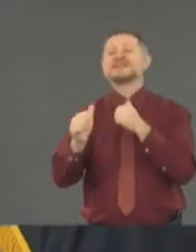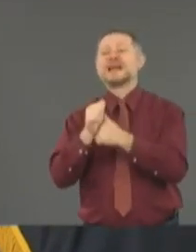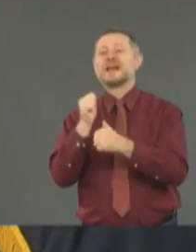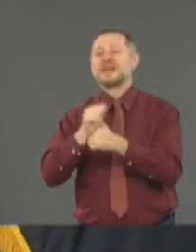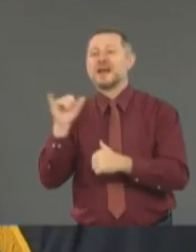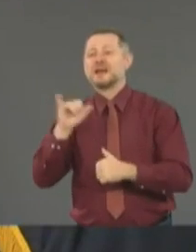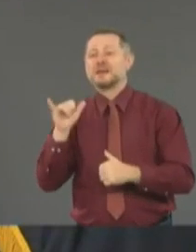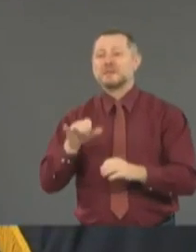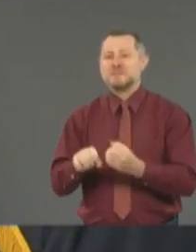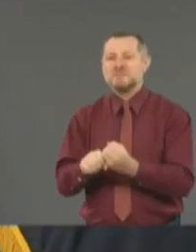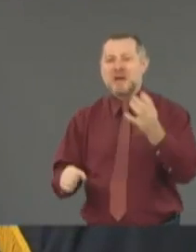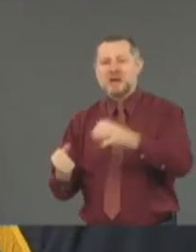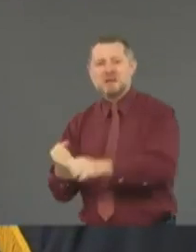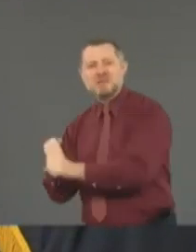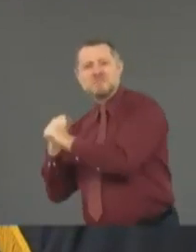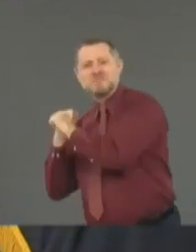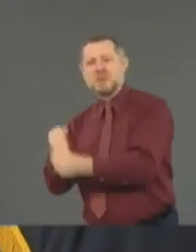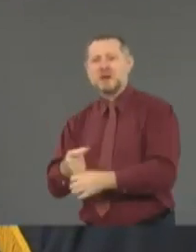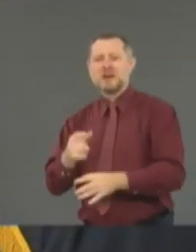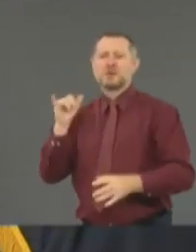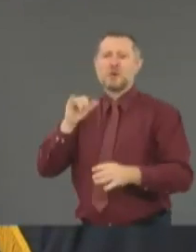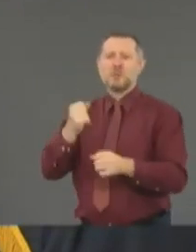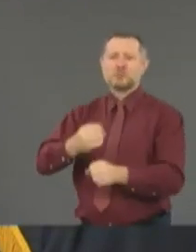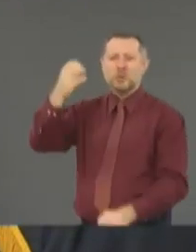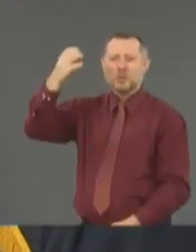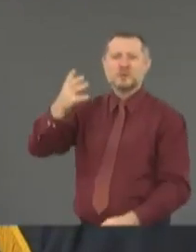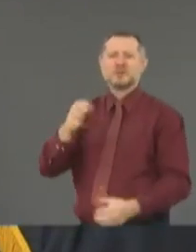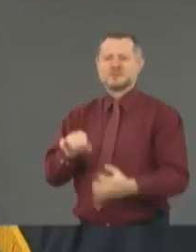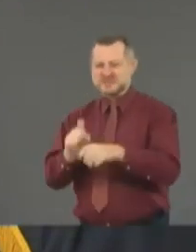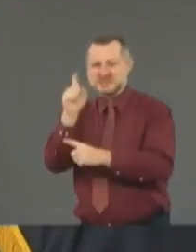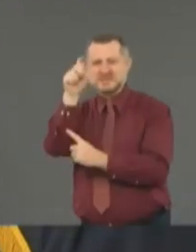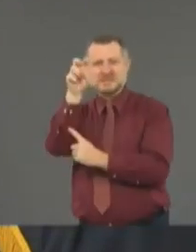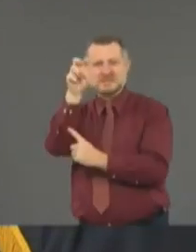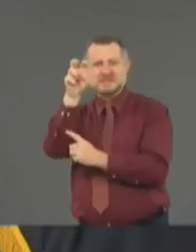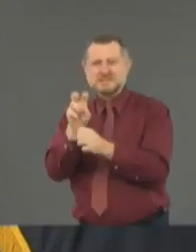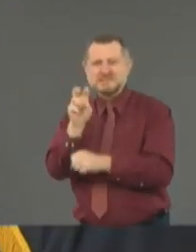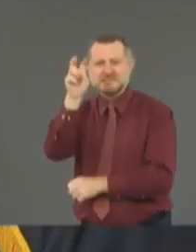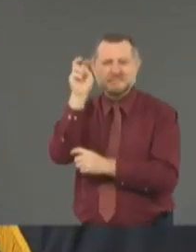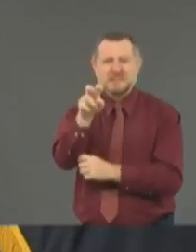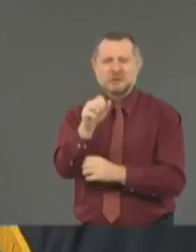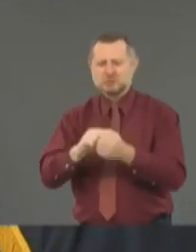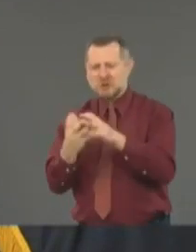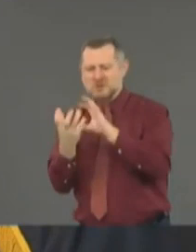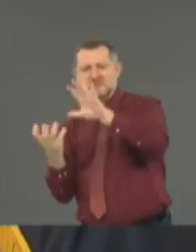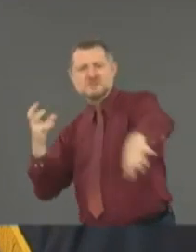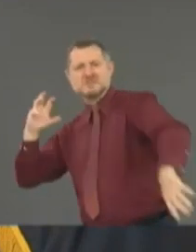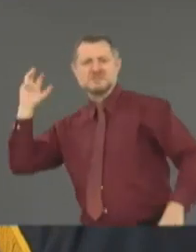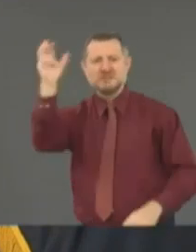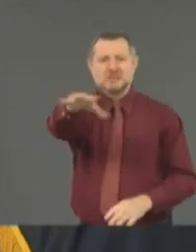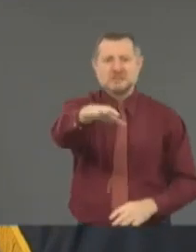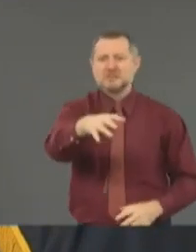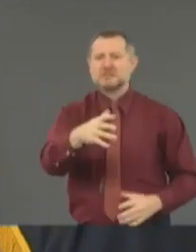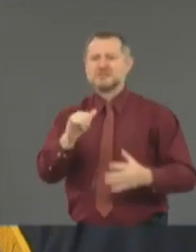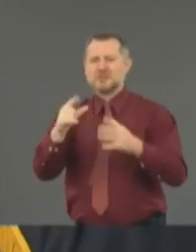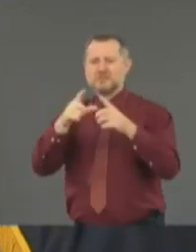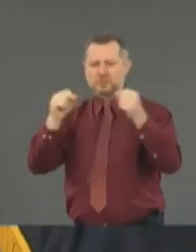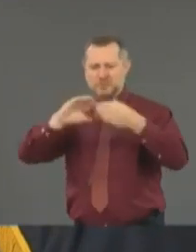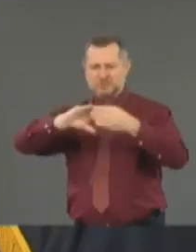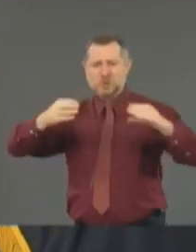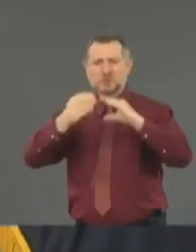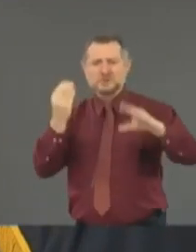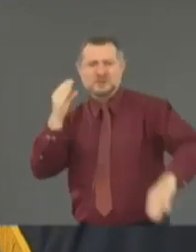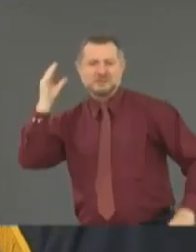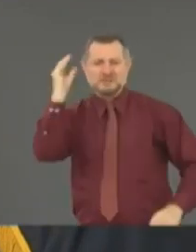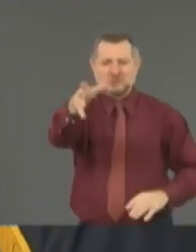like a crowbar, like a rock, like a brick. But if you have looters